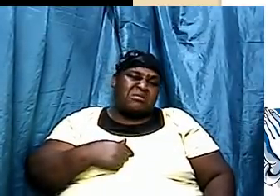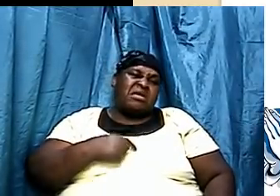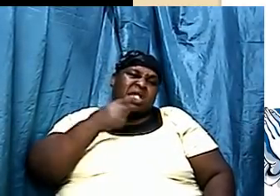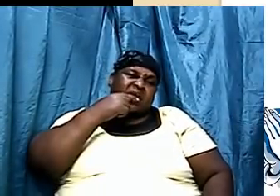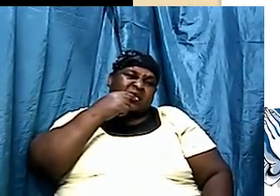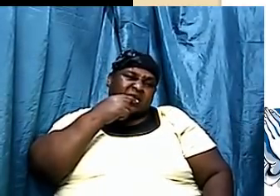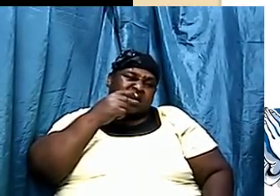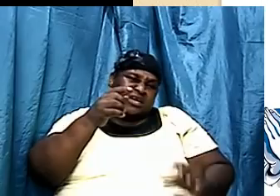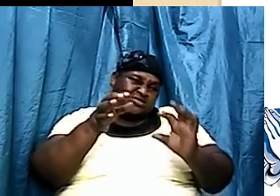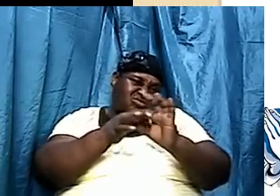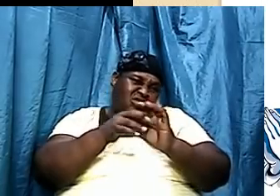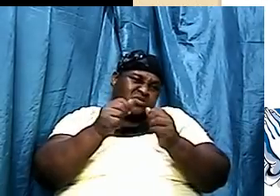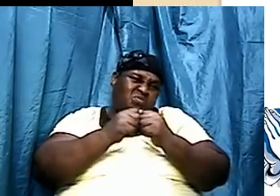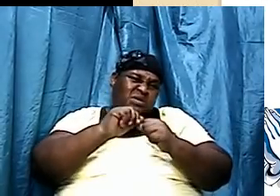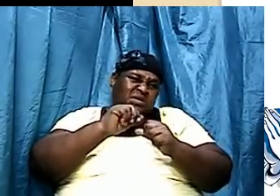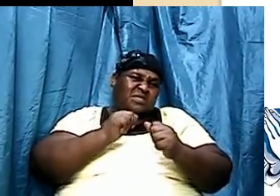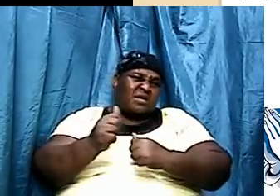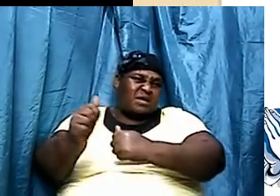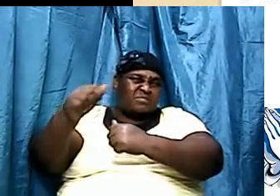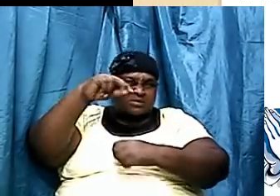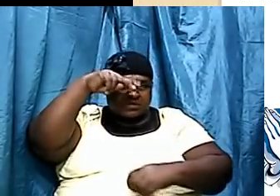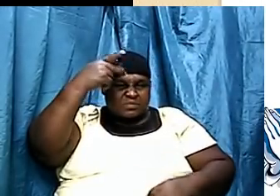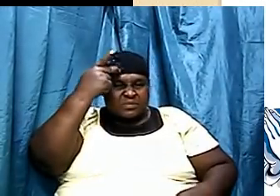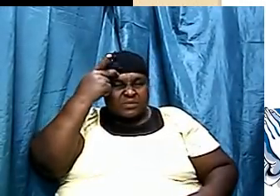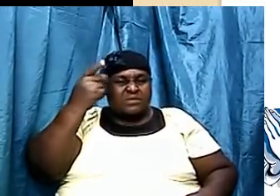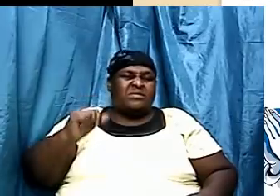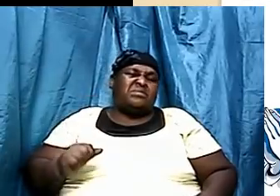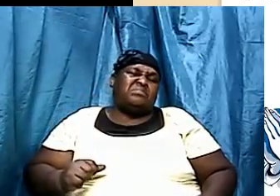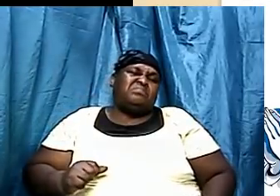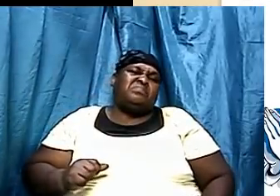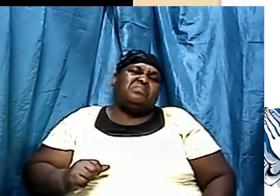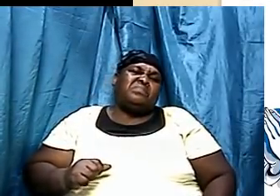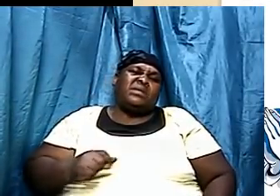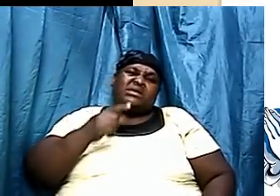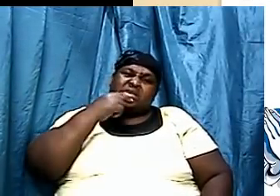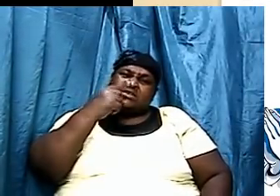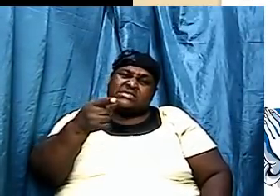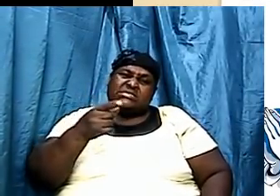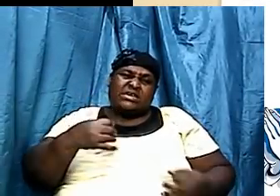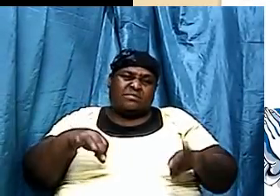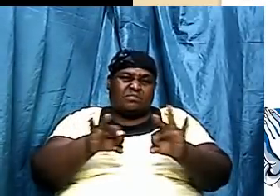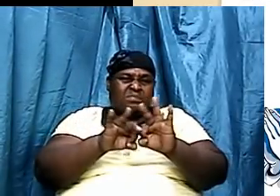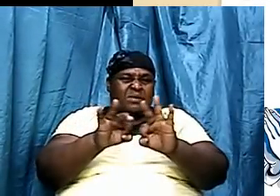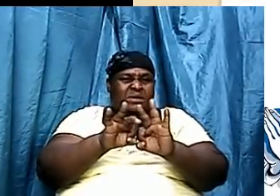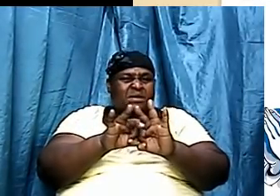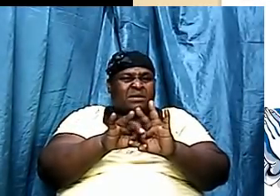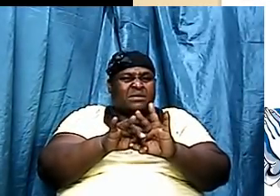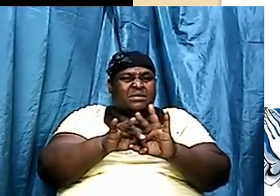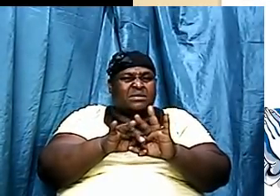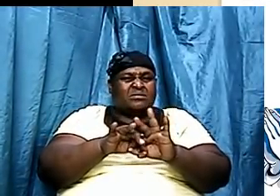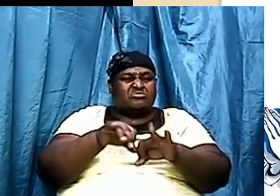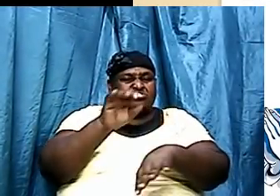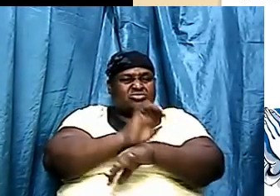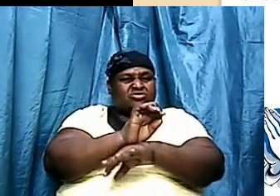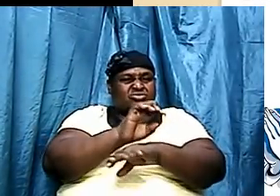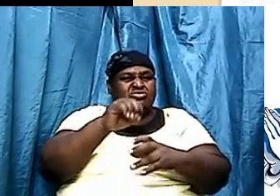Paul, as he made a very important point to the church in Rome.